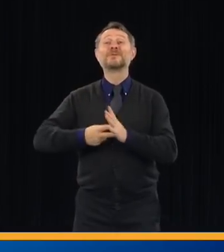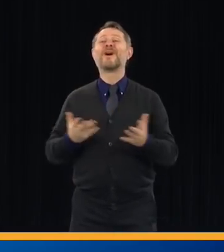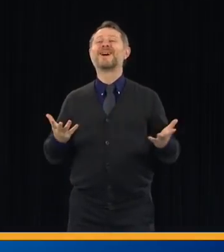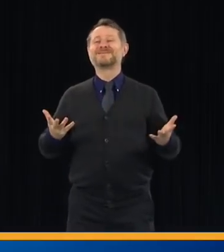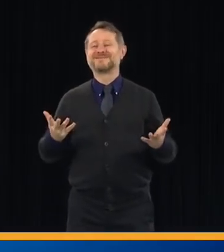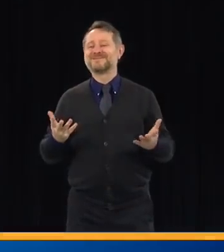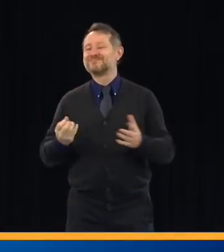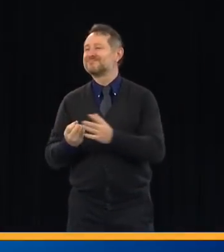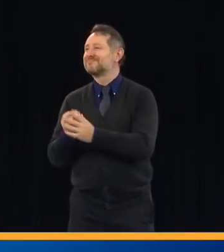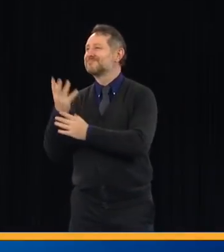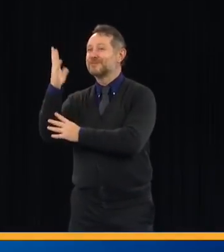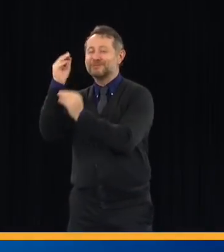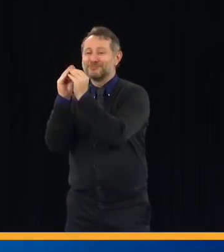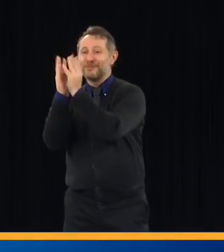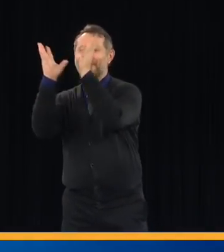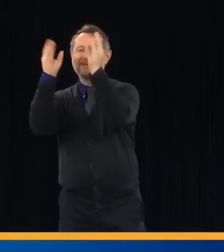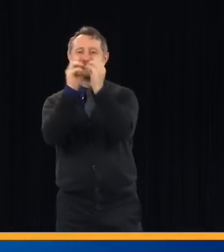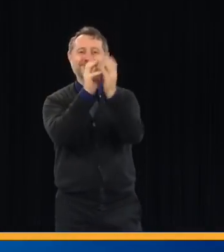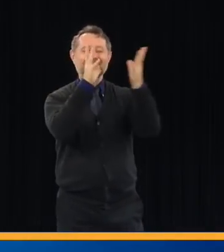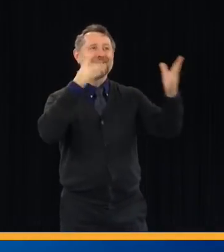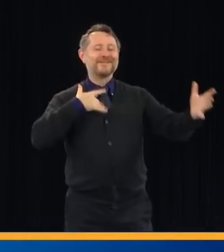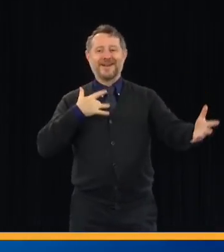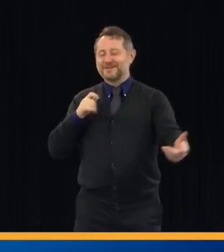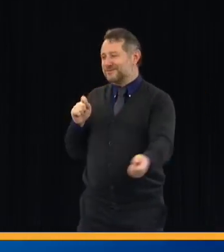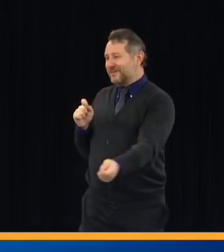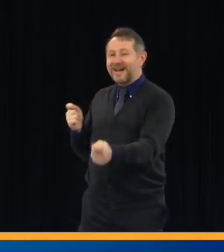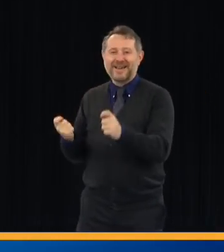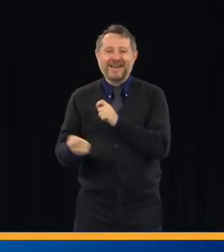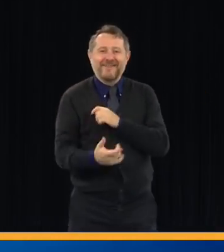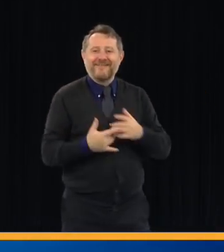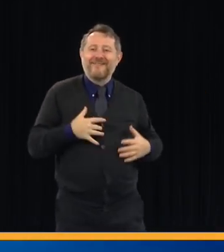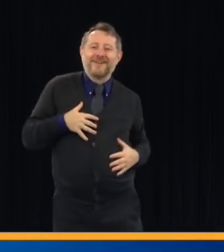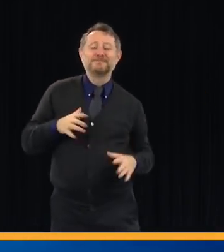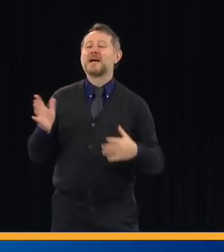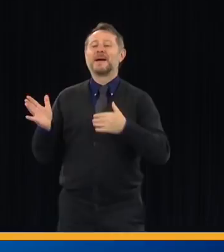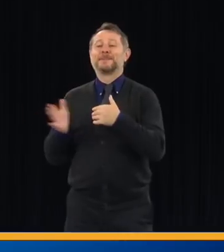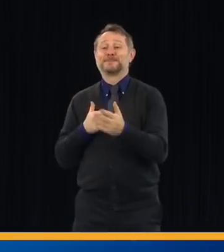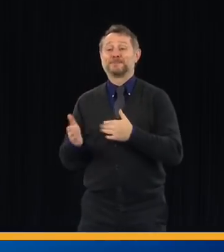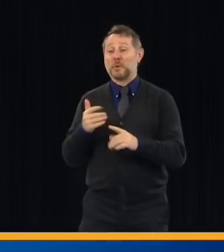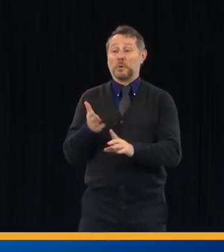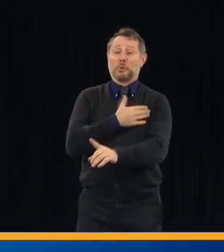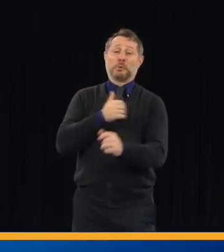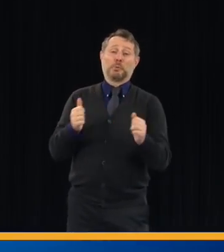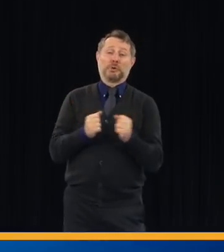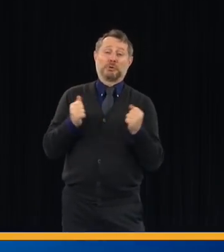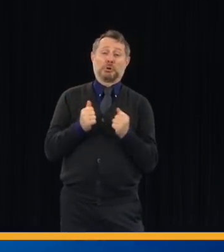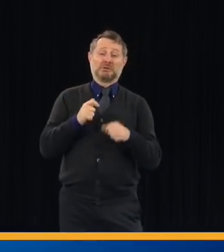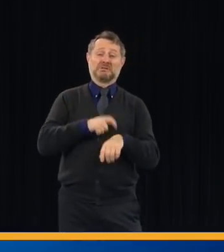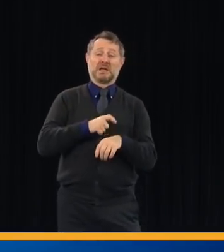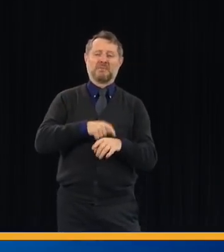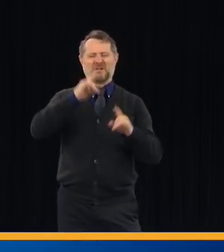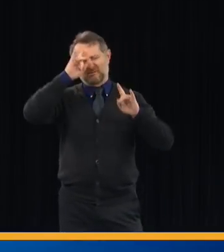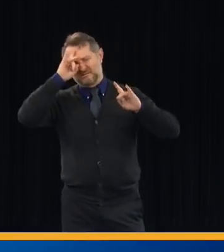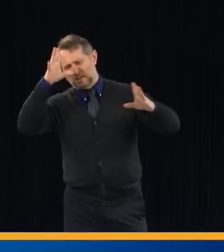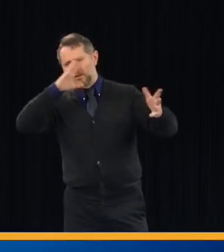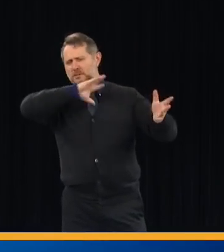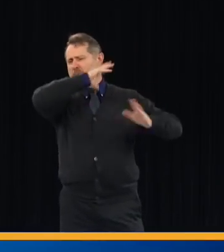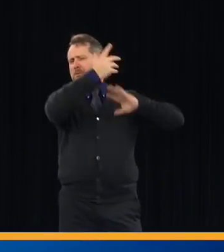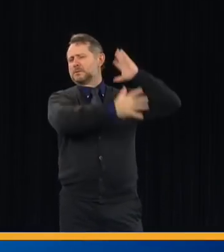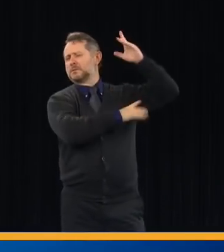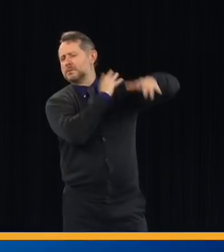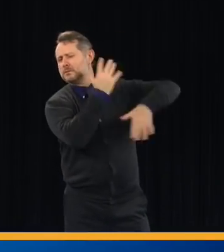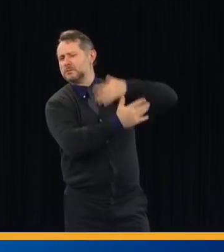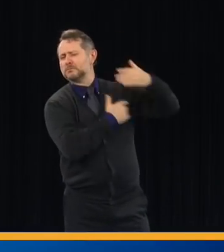that no matter how cold the winter, no matter how